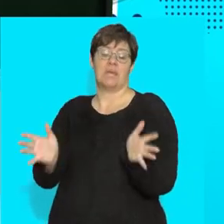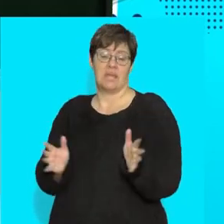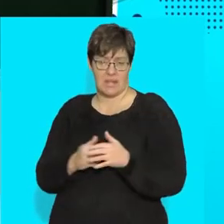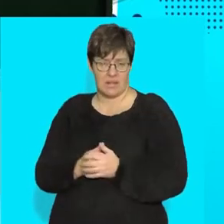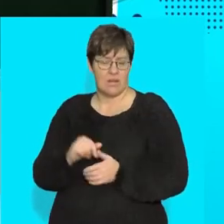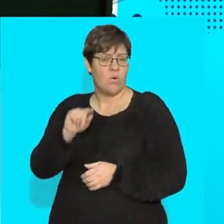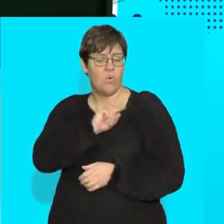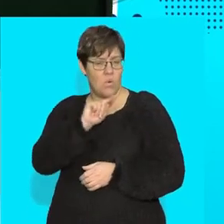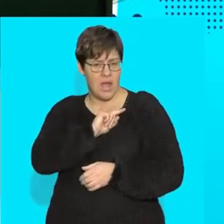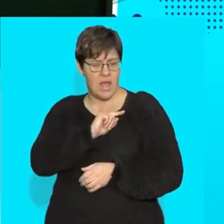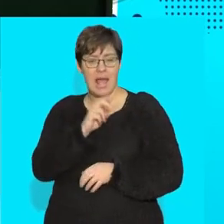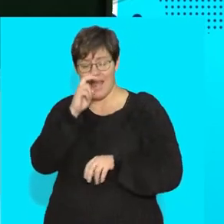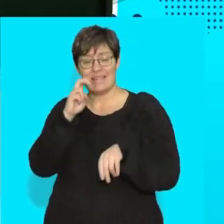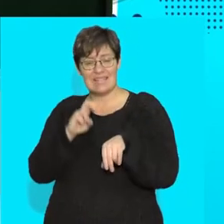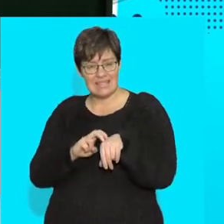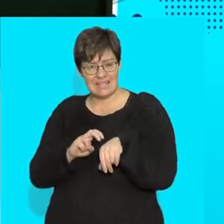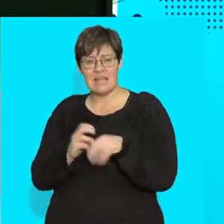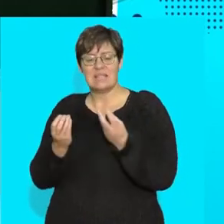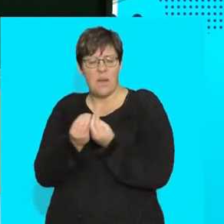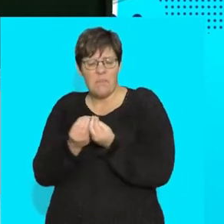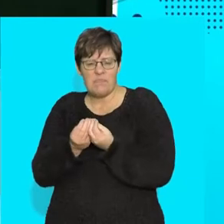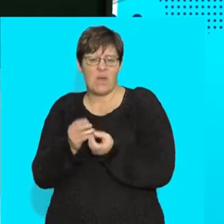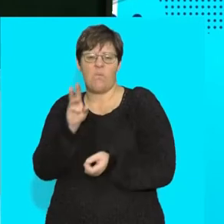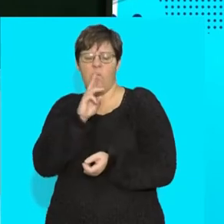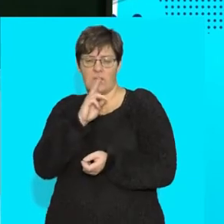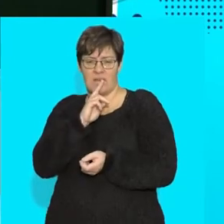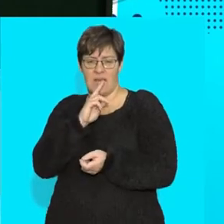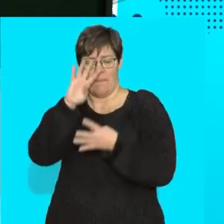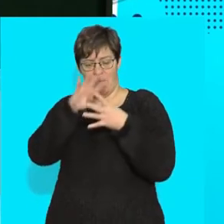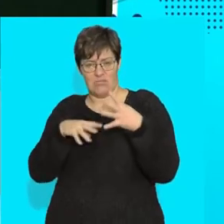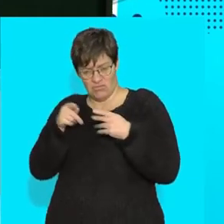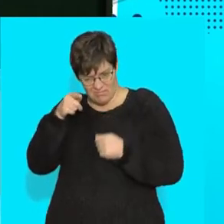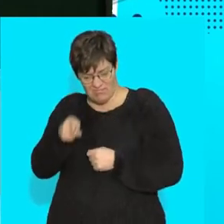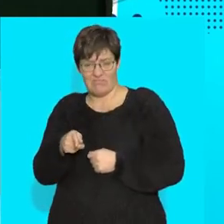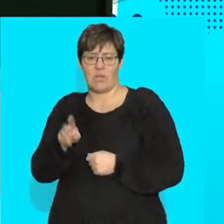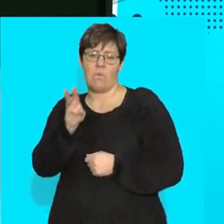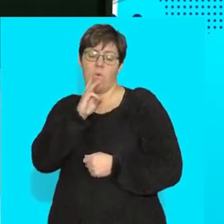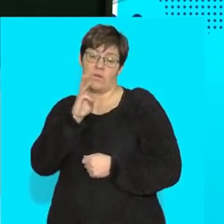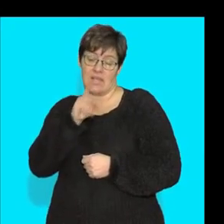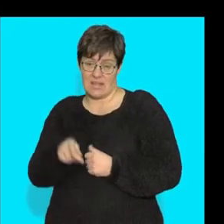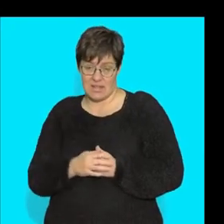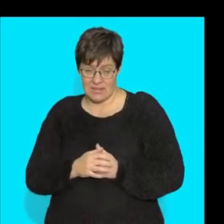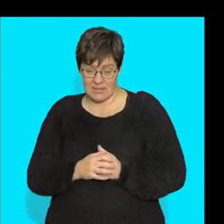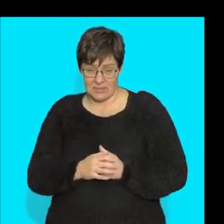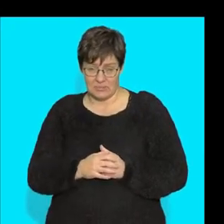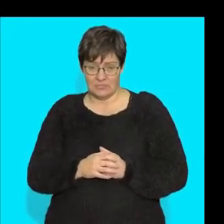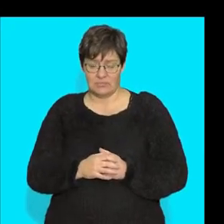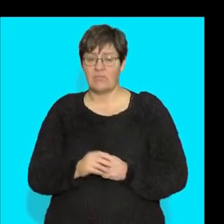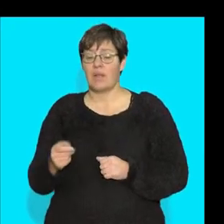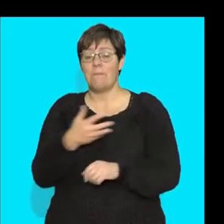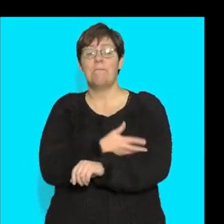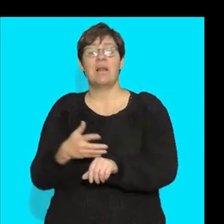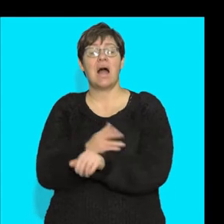All right, why? Because I need something liquid. My matrix is liquid. So what is blood made up of?